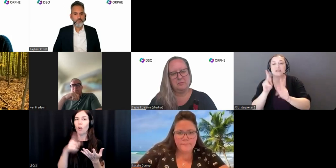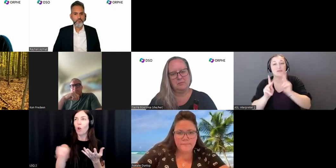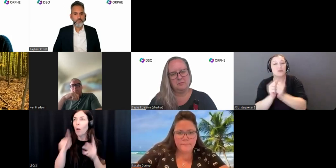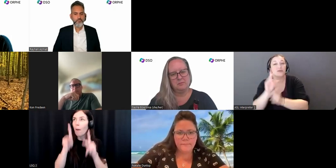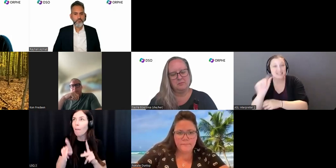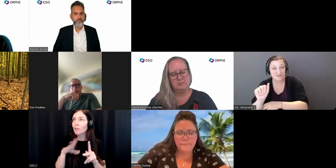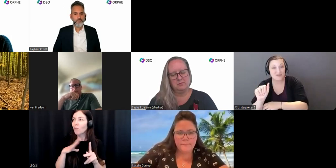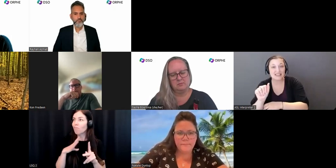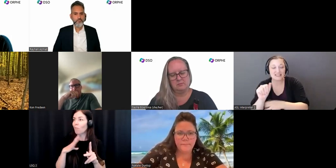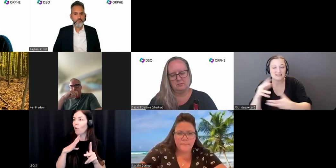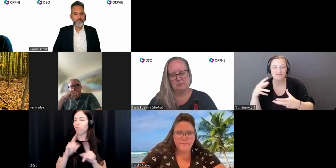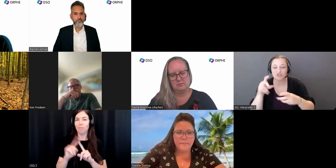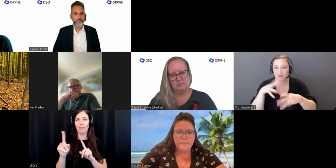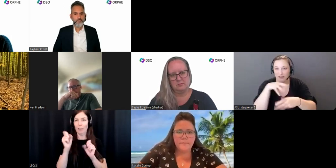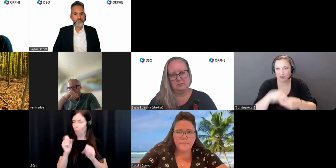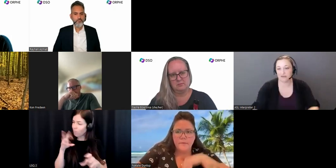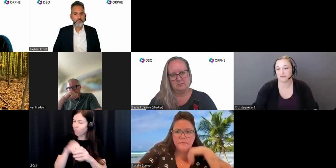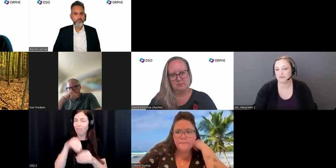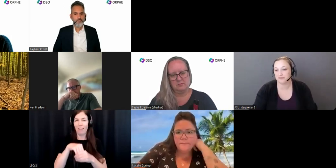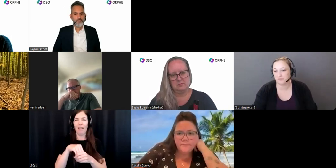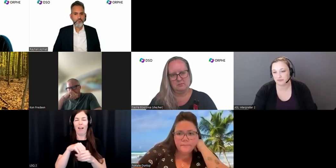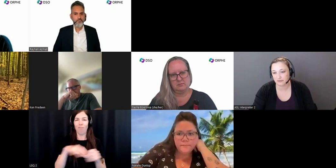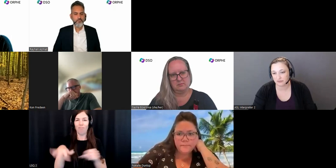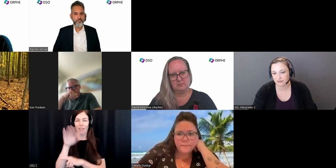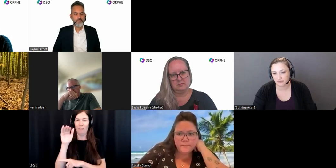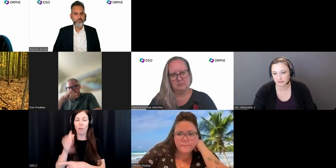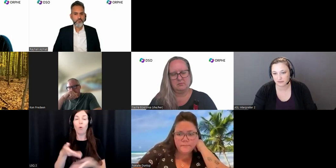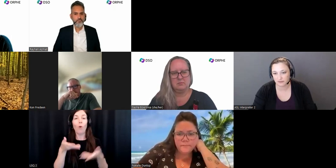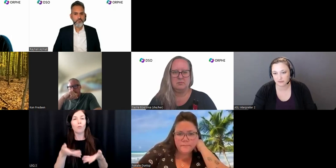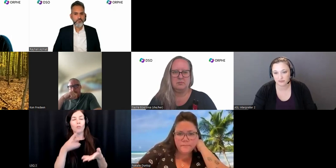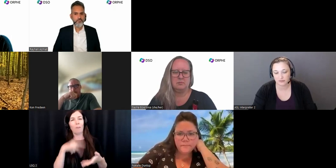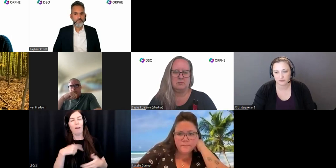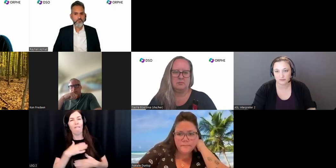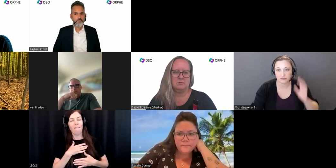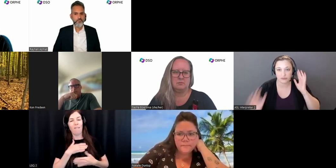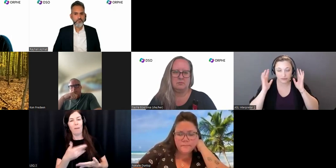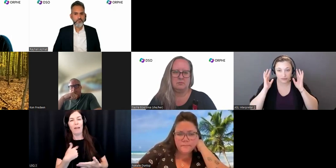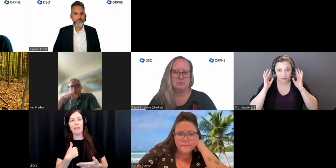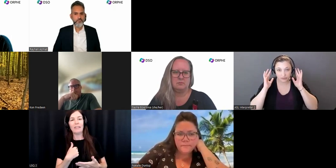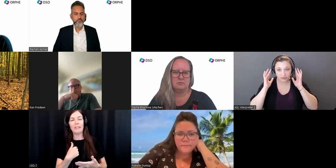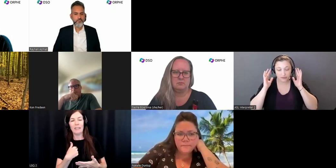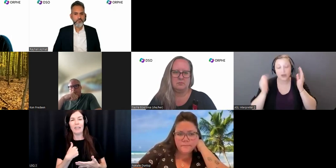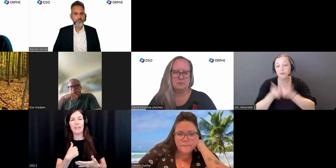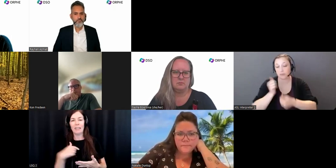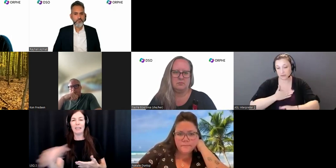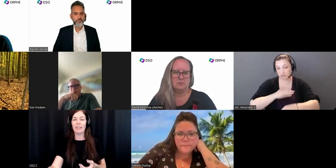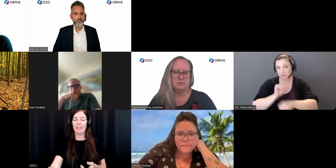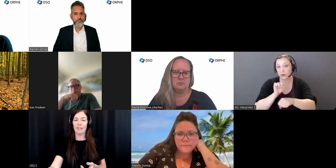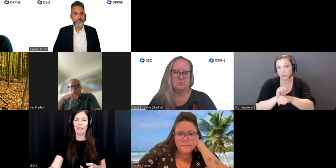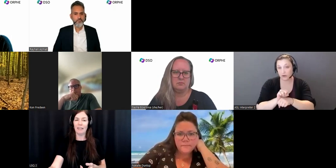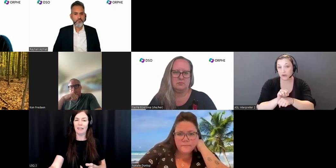faisais la plupart de mon travail en anglais, et aujourd'hui, j'ai amélioré mon français. was